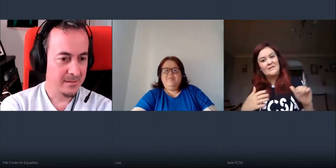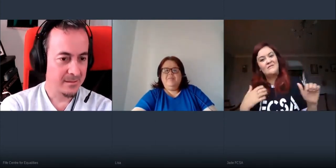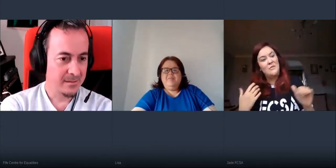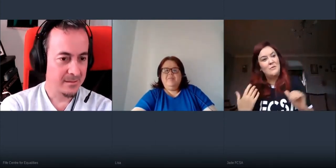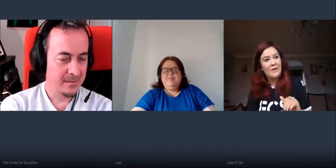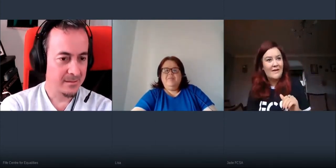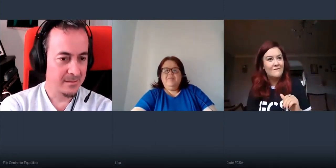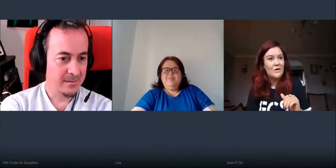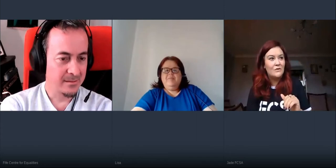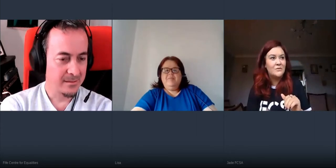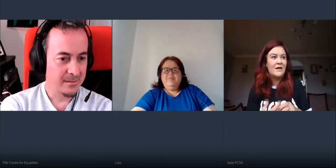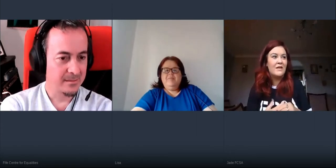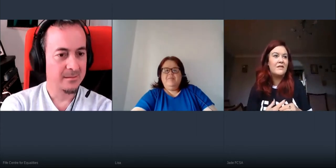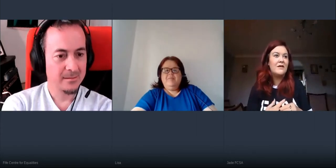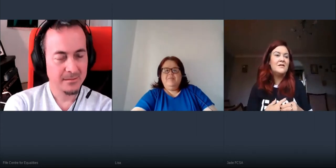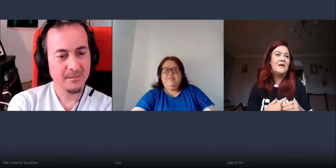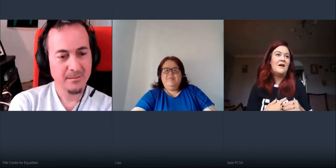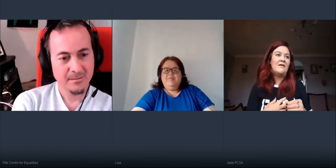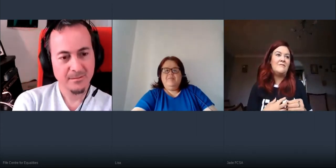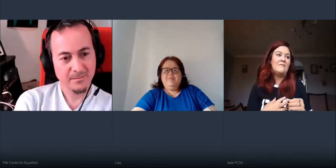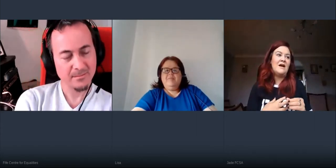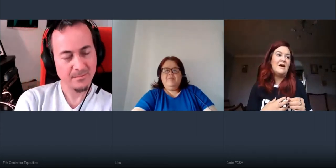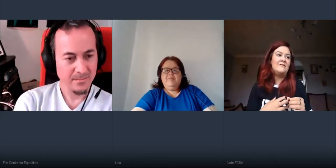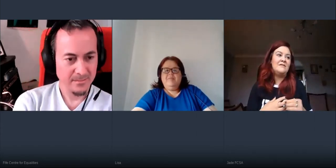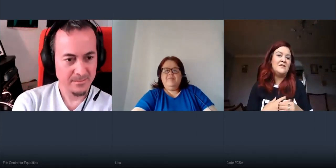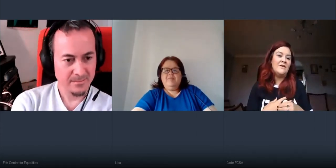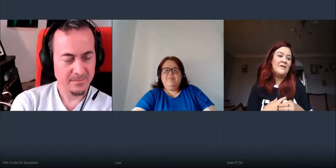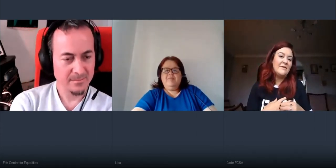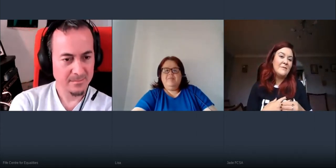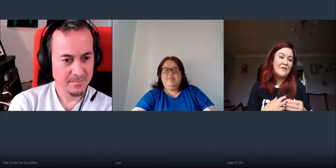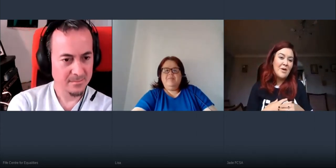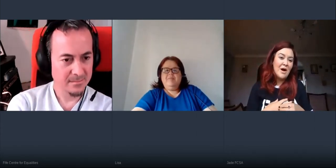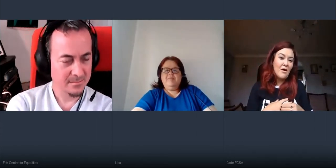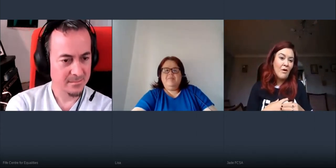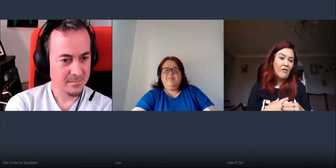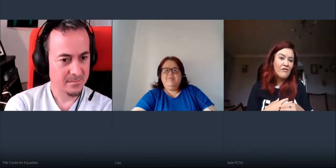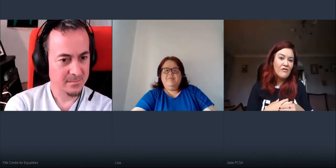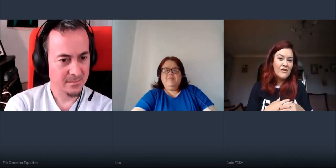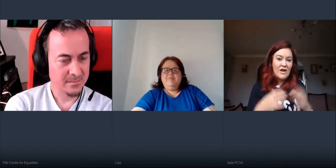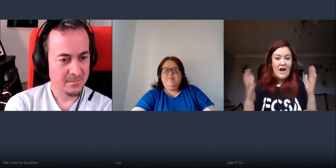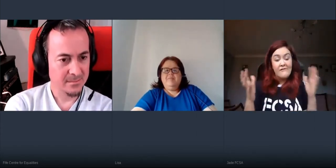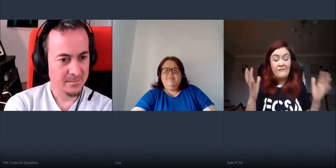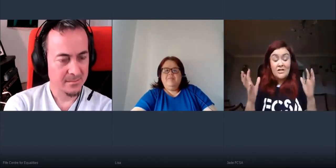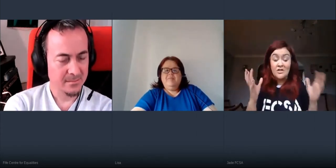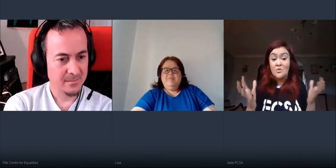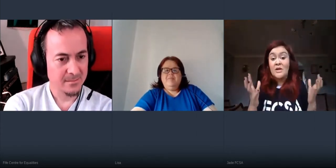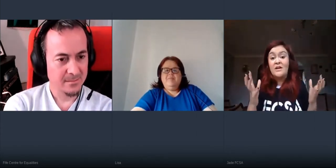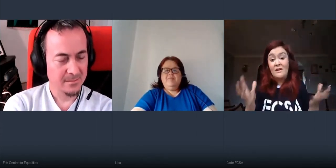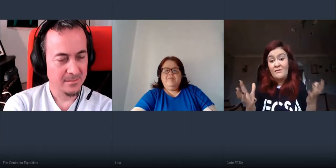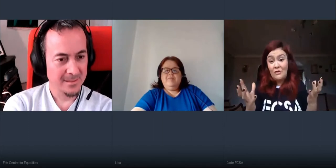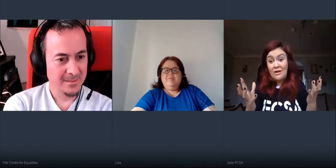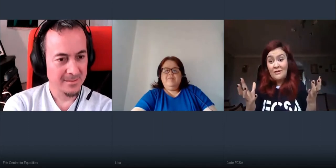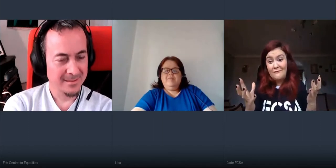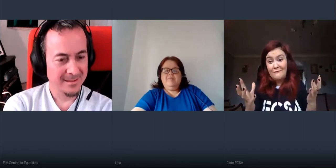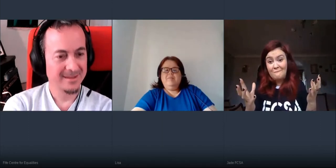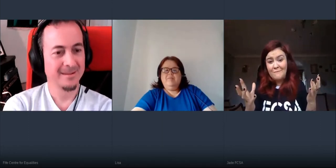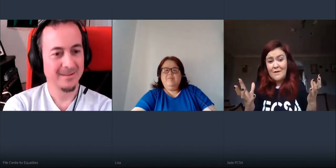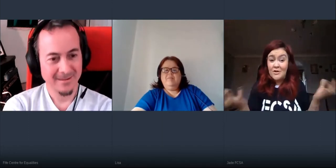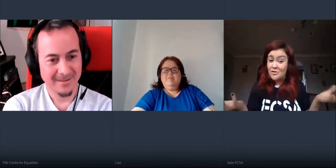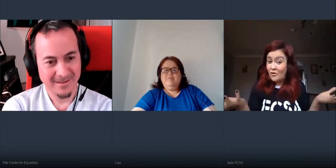interactive that people could get involved with um and they'll feel like they were kind of part of a fresher's week if you like